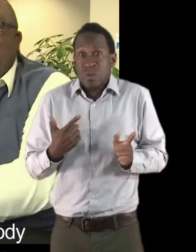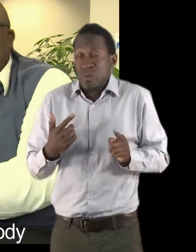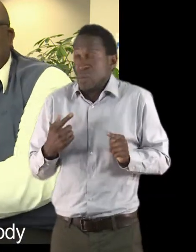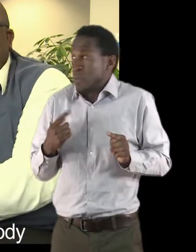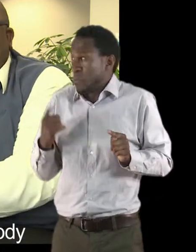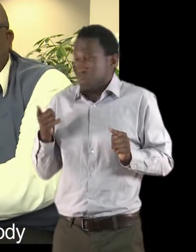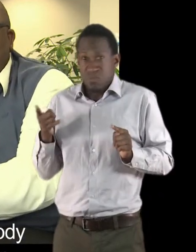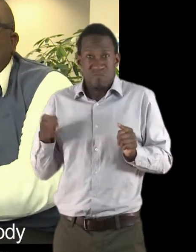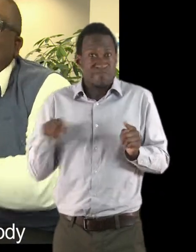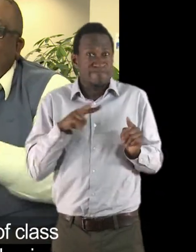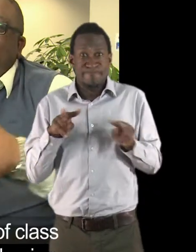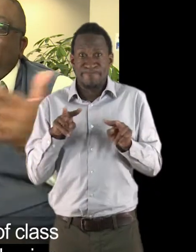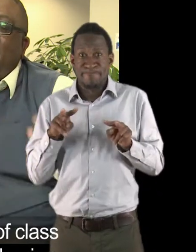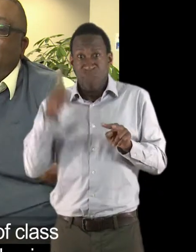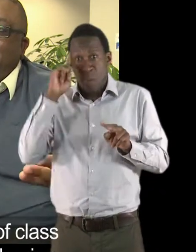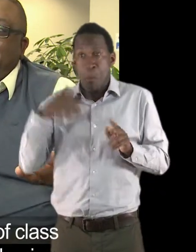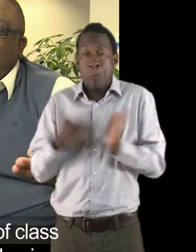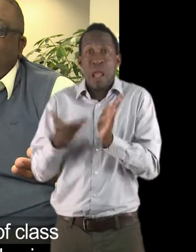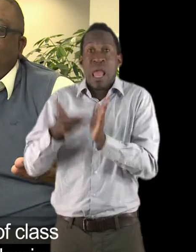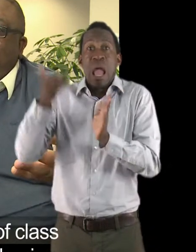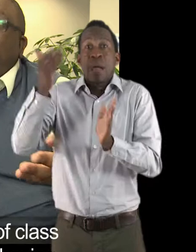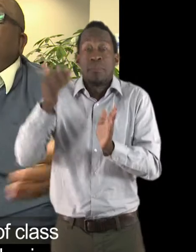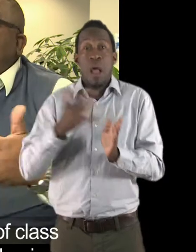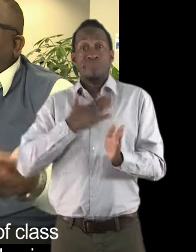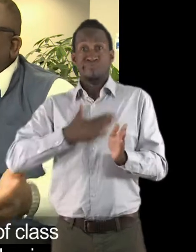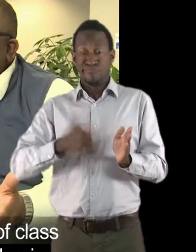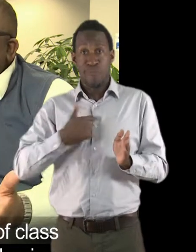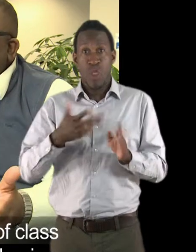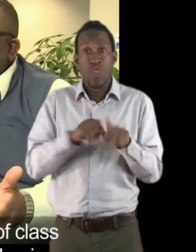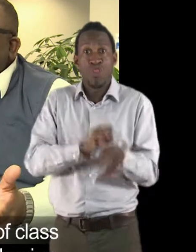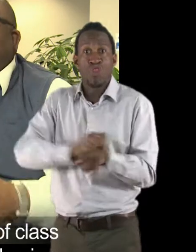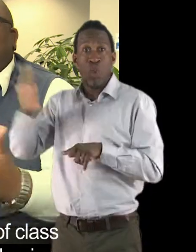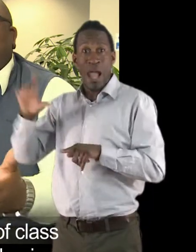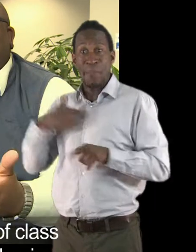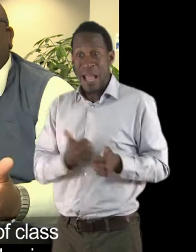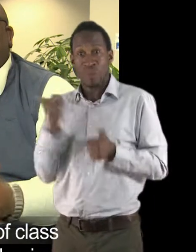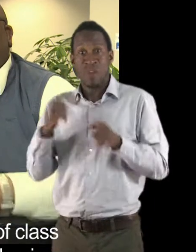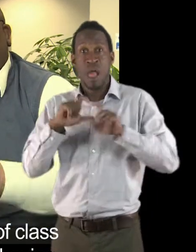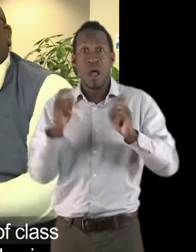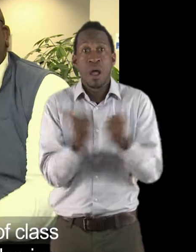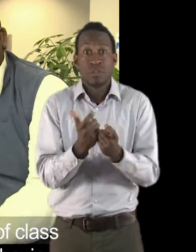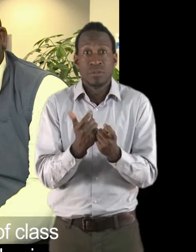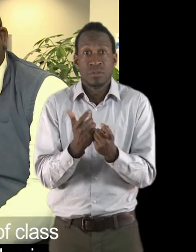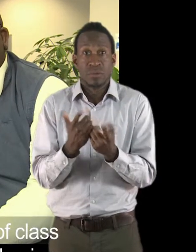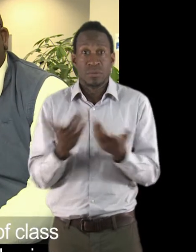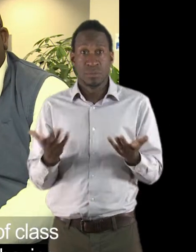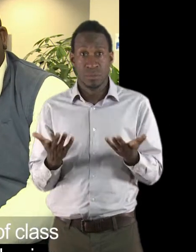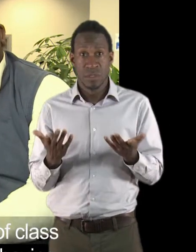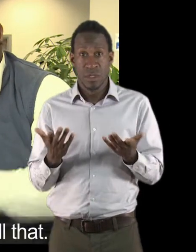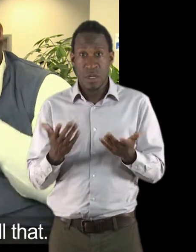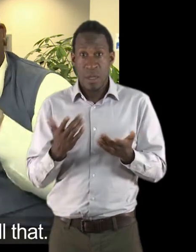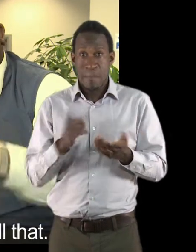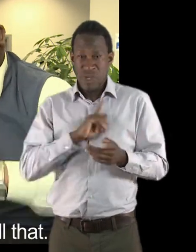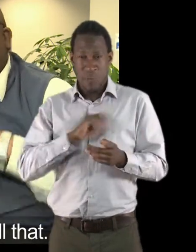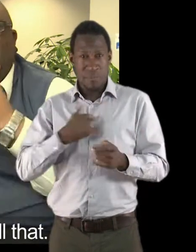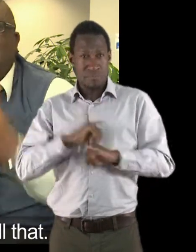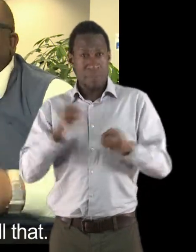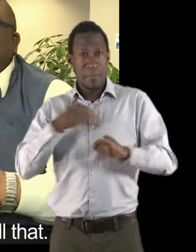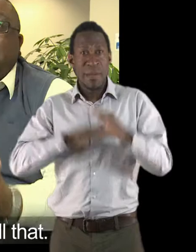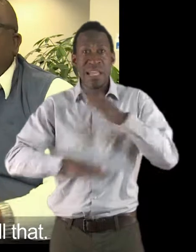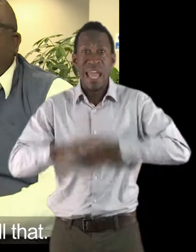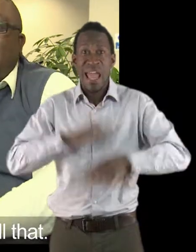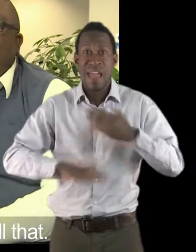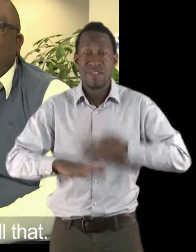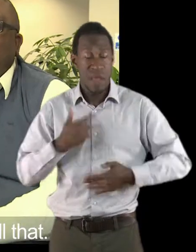I thought everybody else was making it up and then I got taken out of class because they said I was misbehaving but I didn't